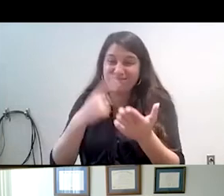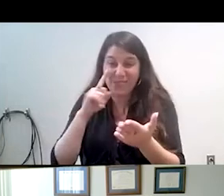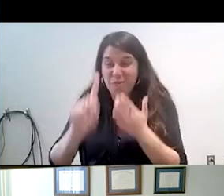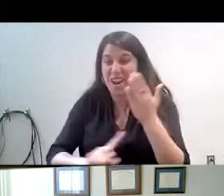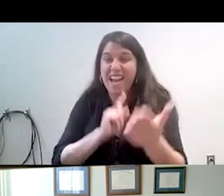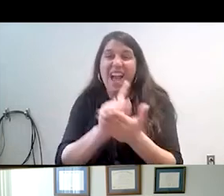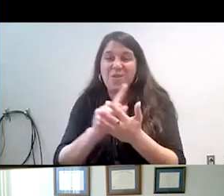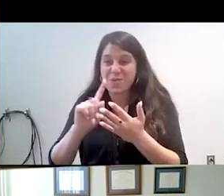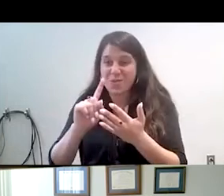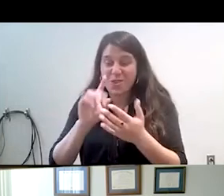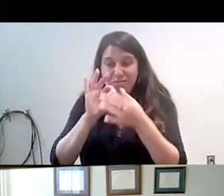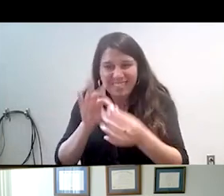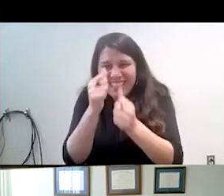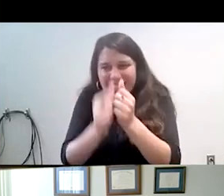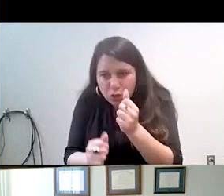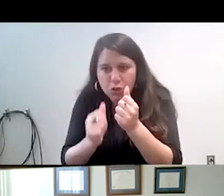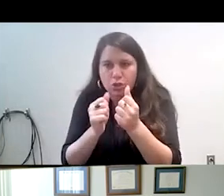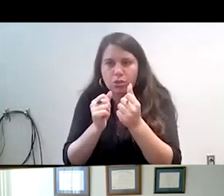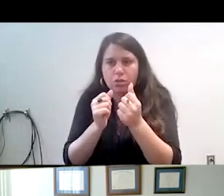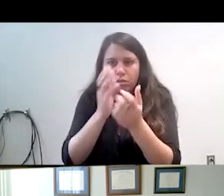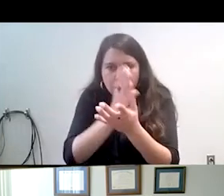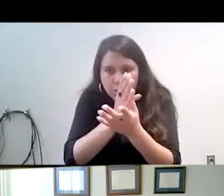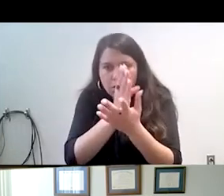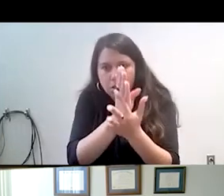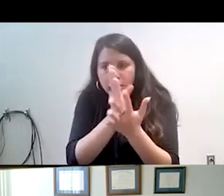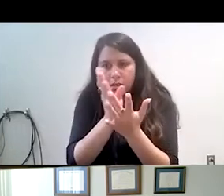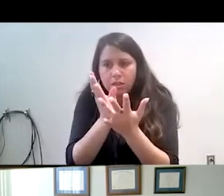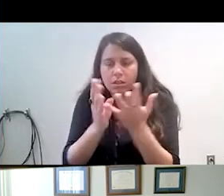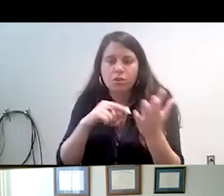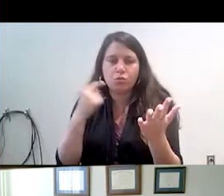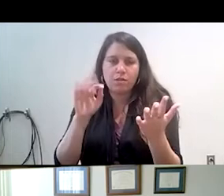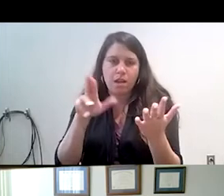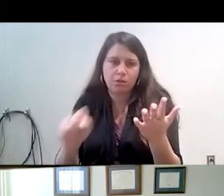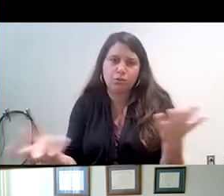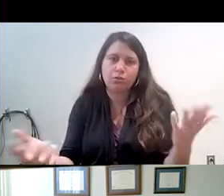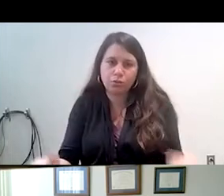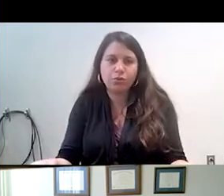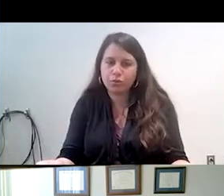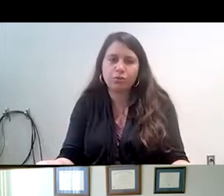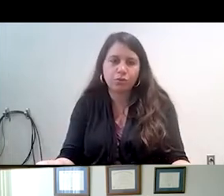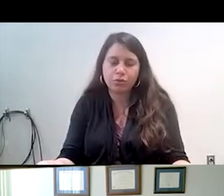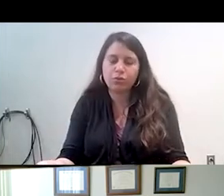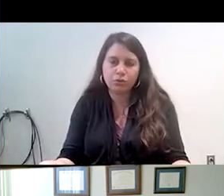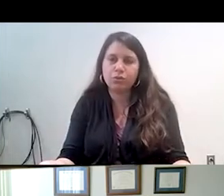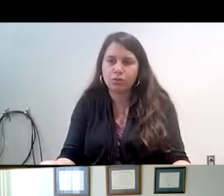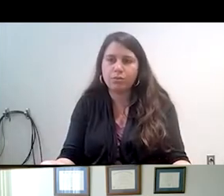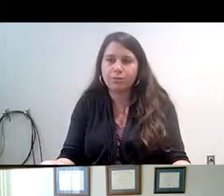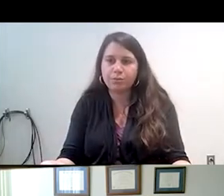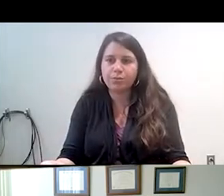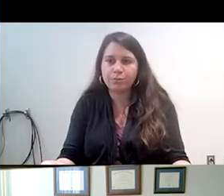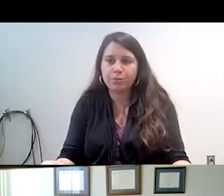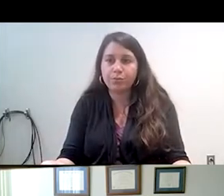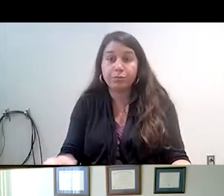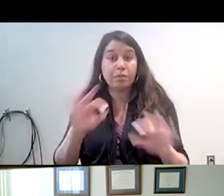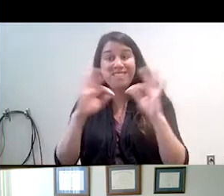these individual issues, such as the breaking